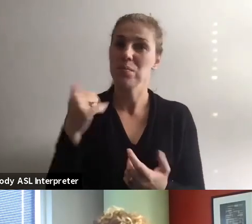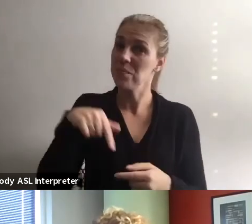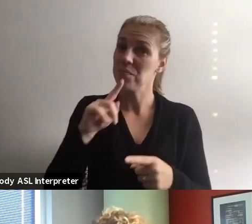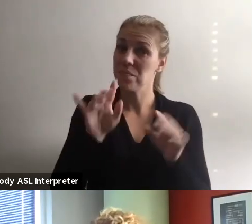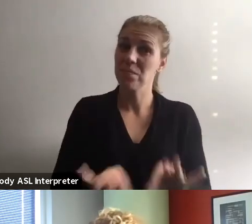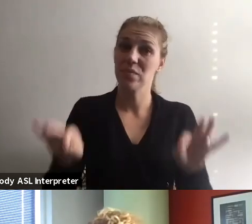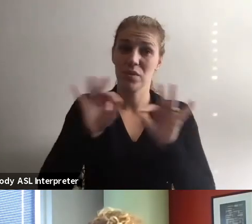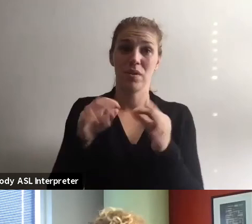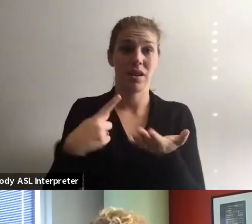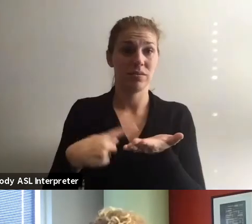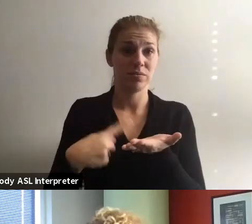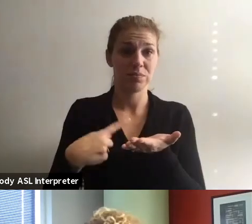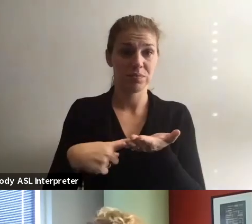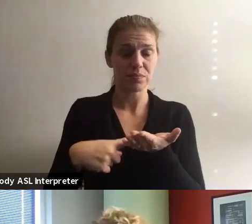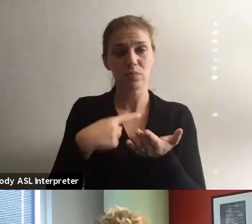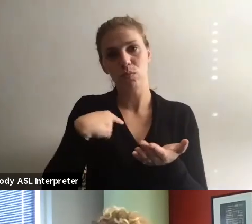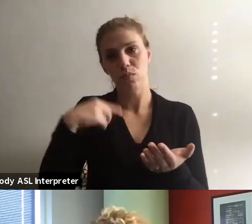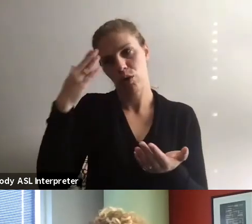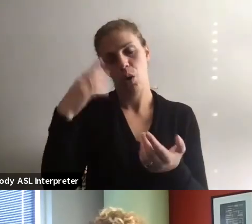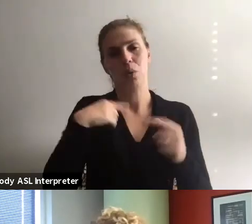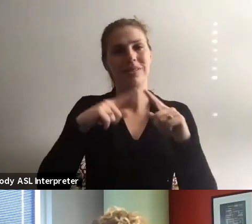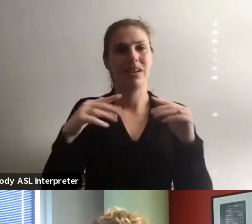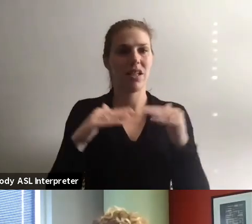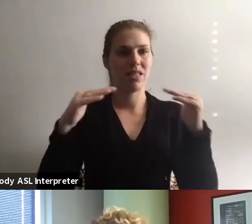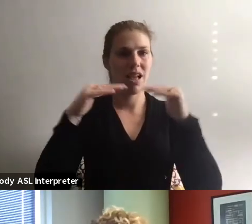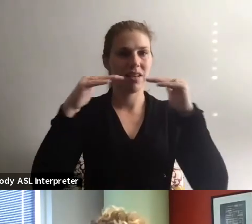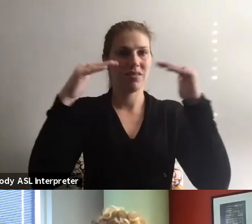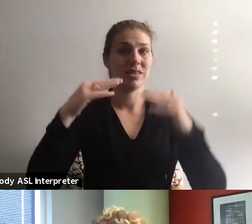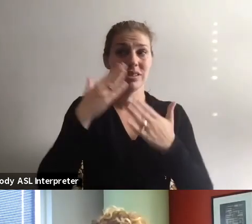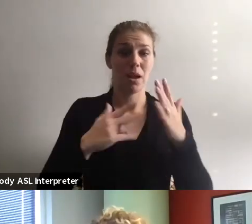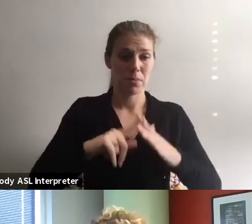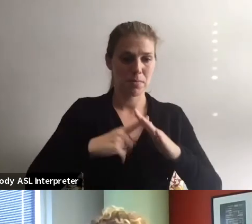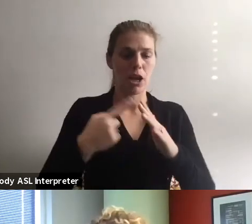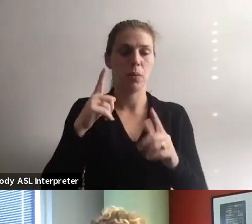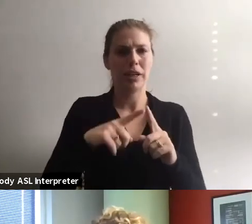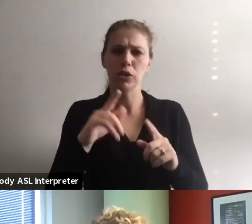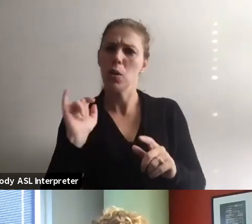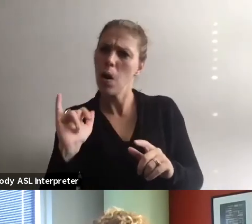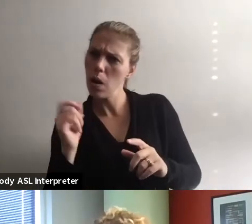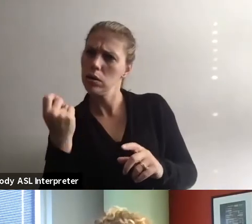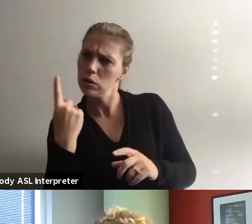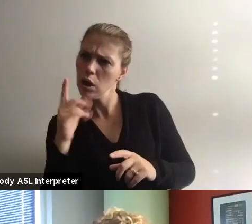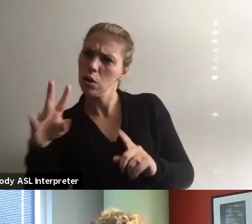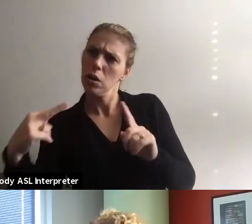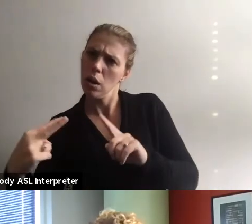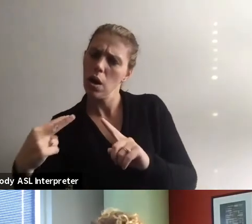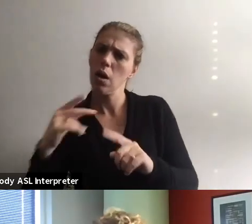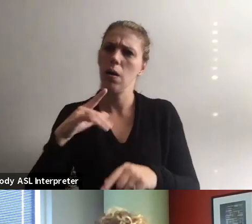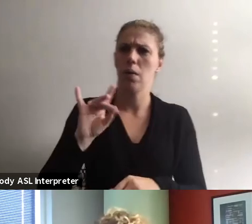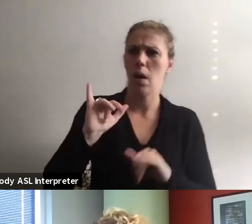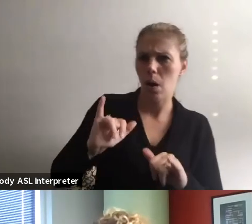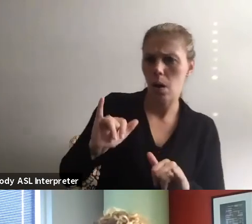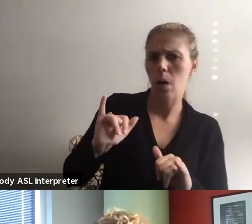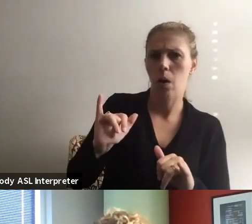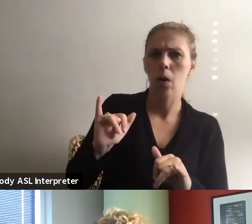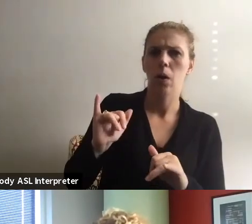important conversation, that we know we're at different levels in this, and even the beginning level, we should hear from each other, and like know, like find solidarity, and feel